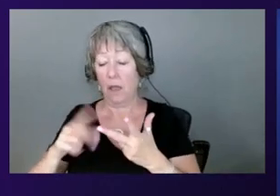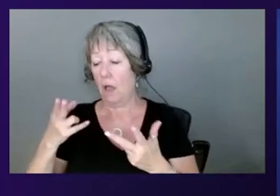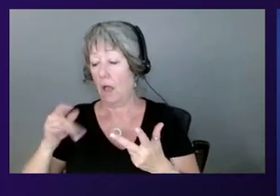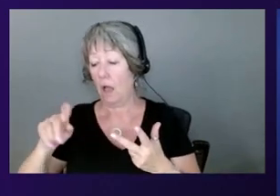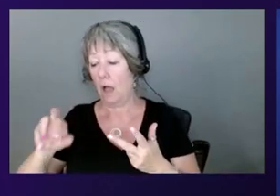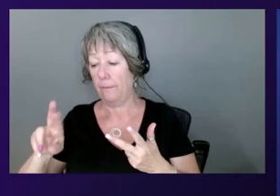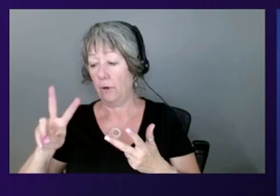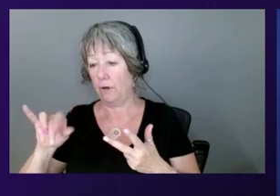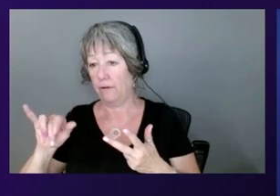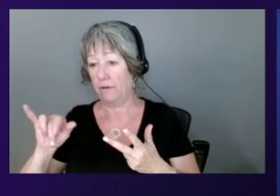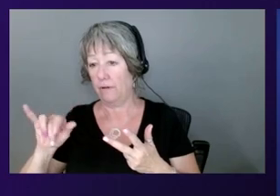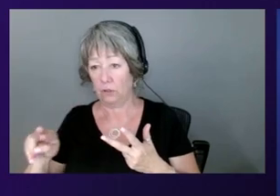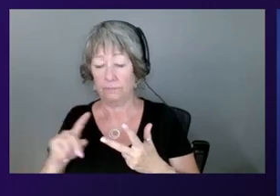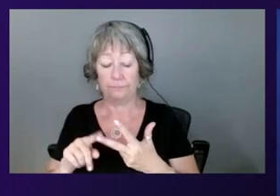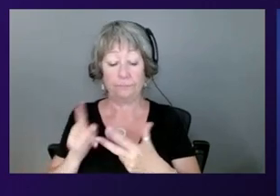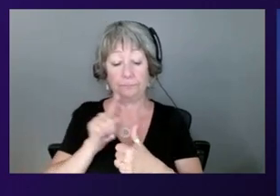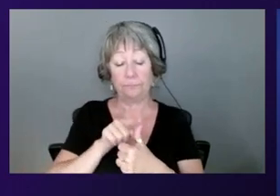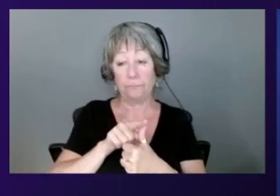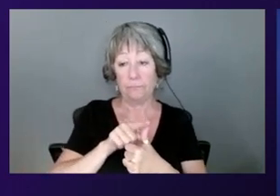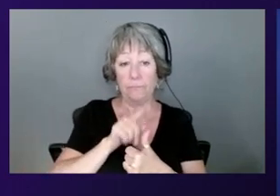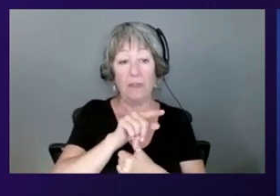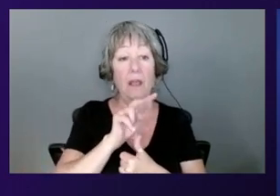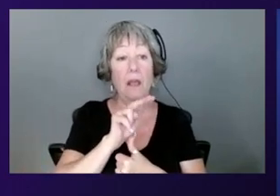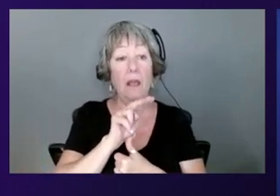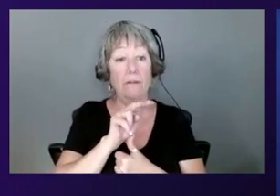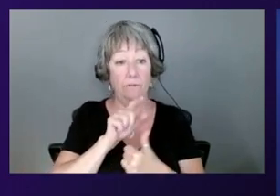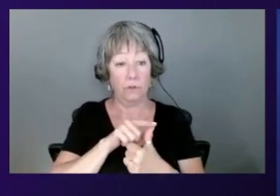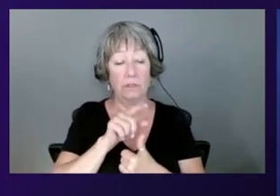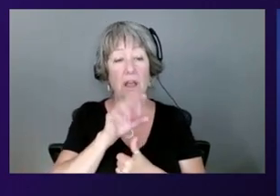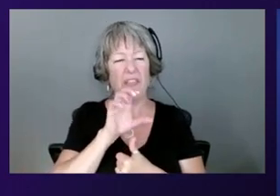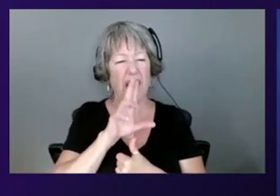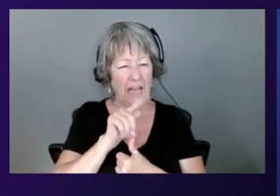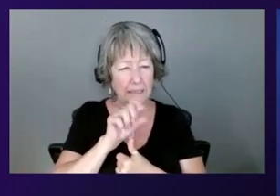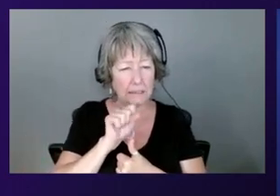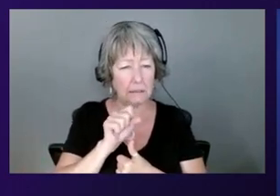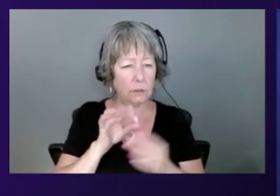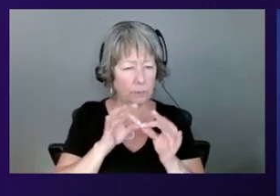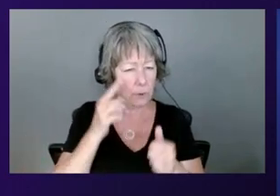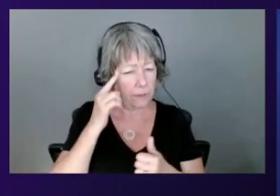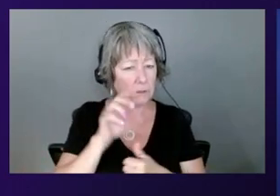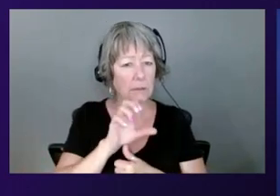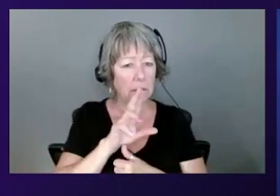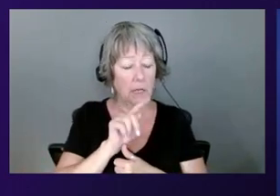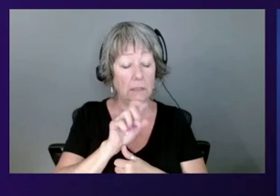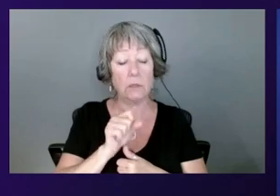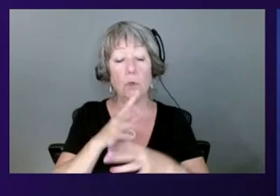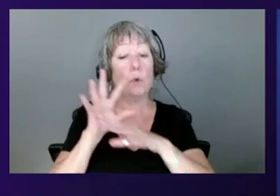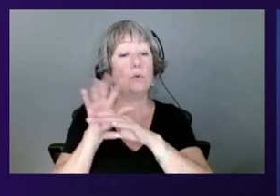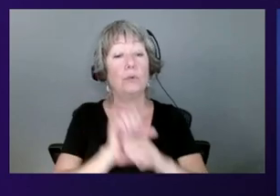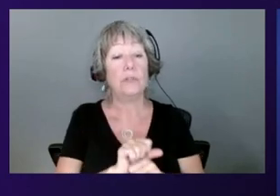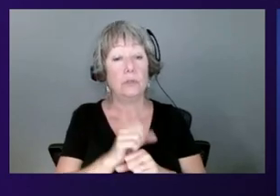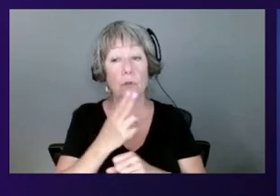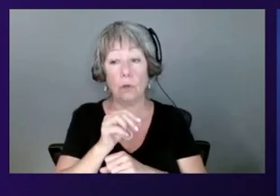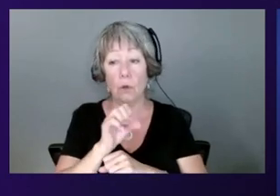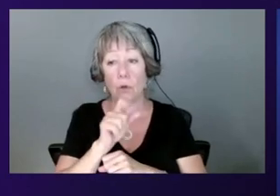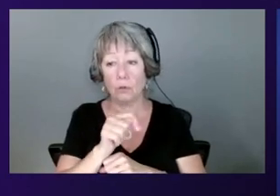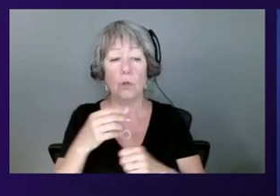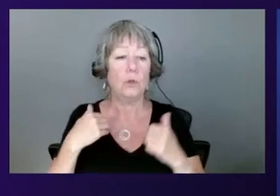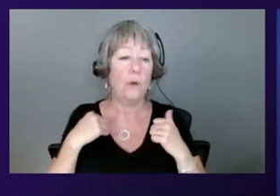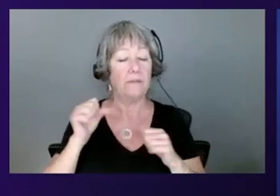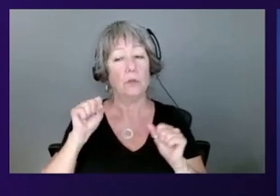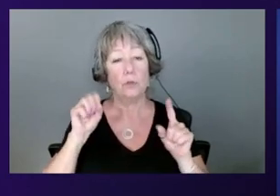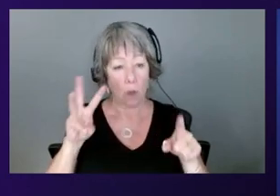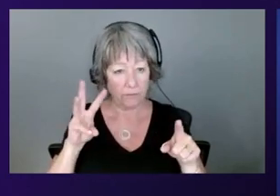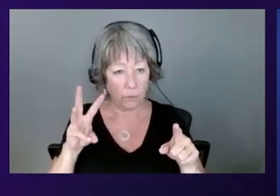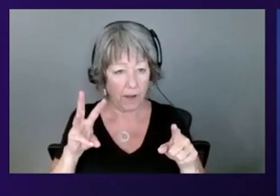explain what's a Nitro cut, right? So you said that, you know, in a traditional host, you have software that belongs to the